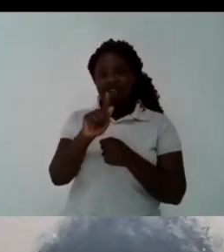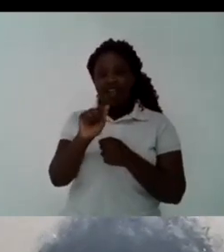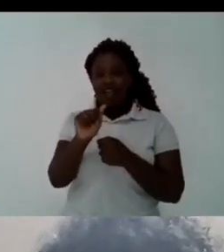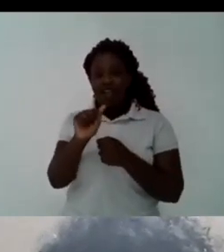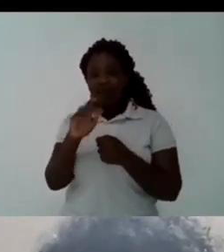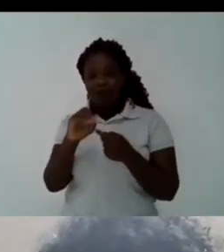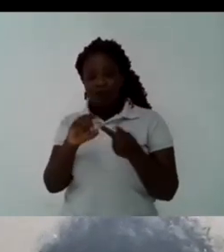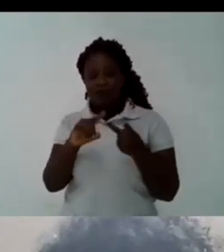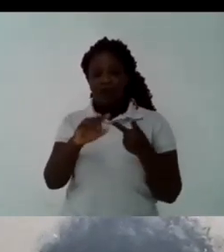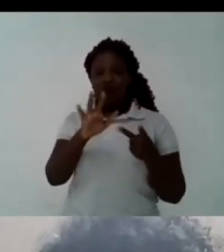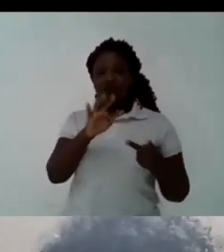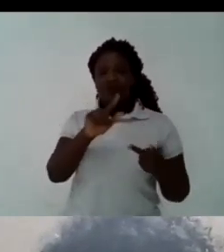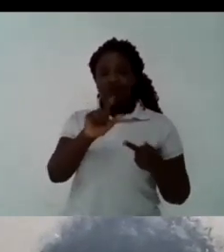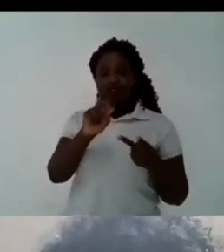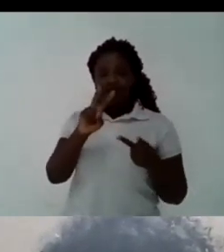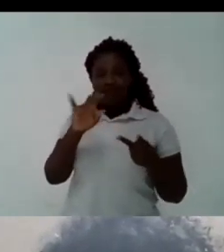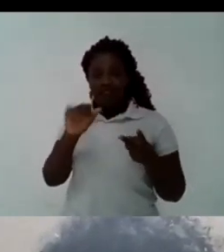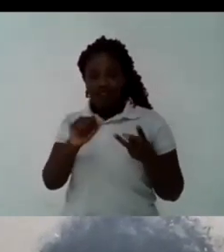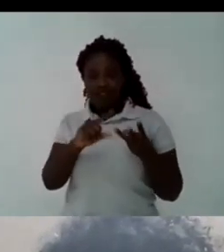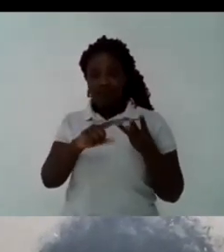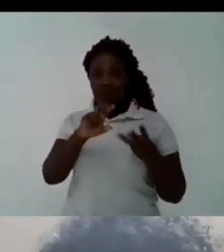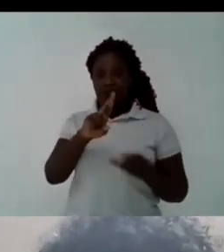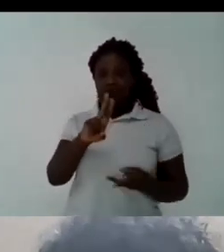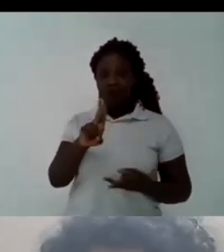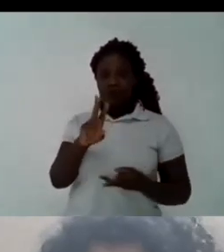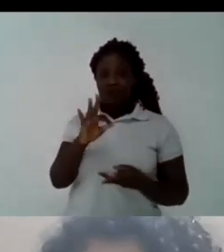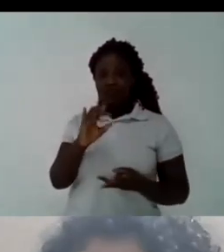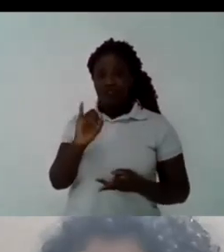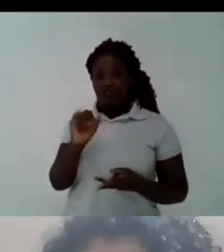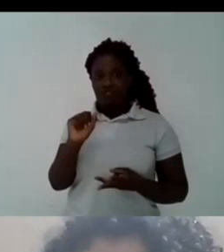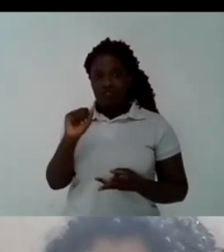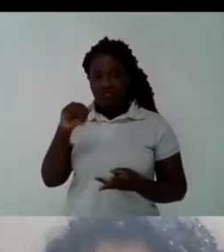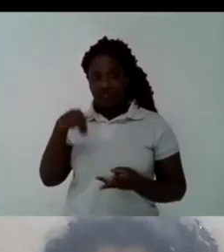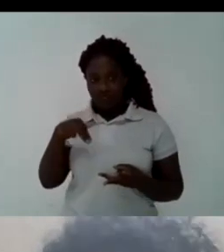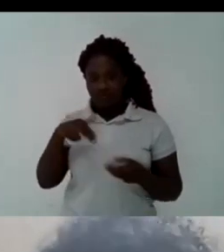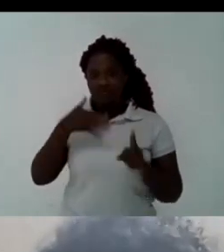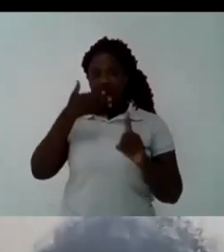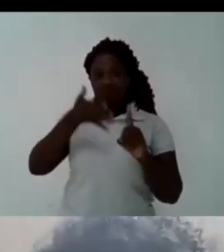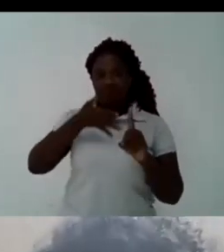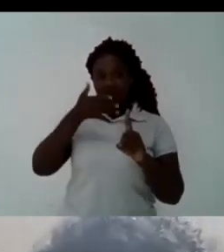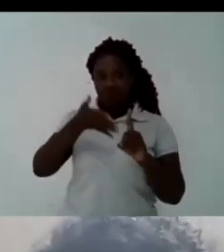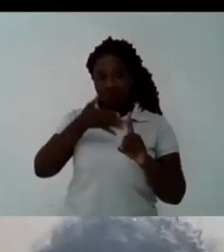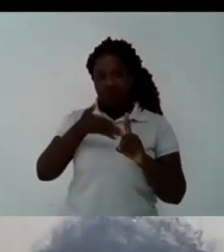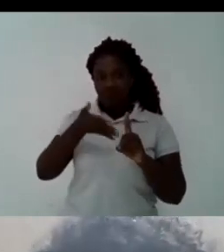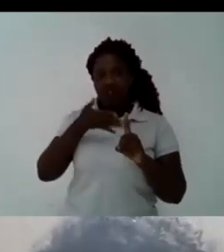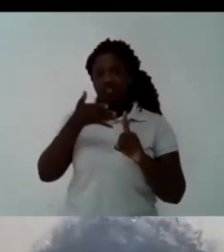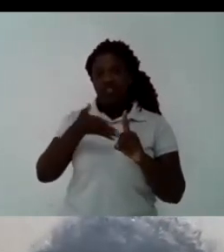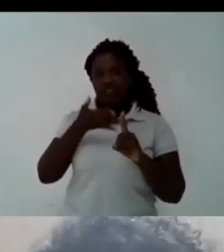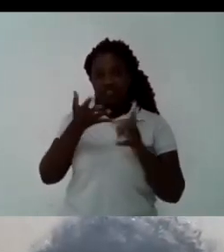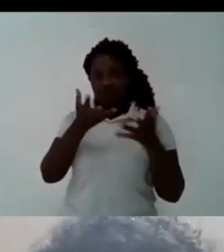earlier so i would like to take to thank all of you